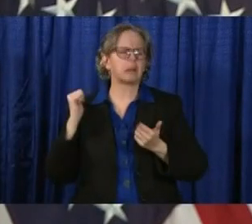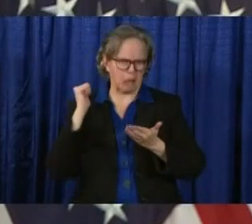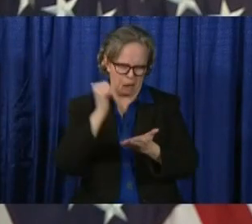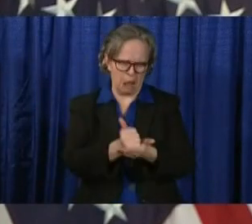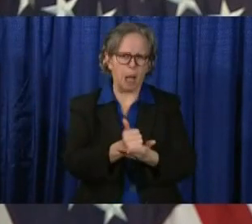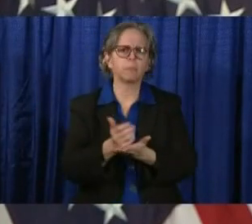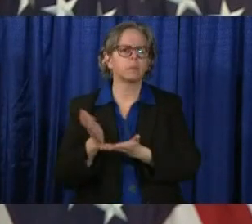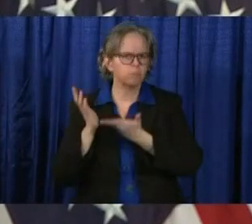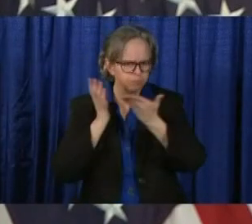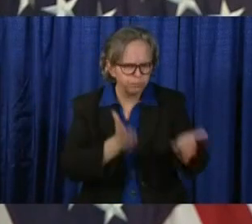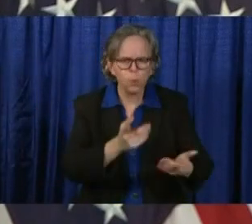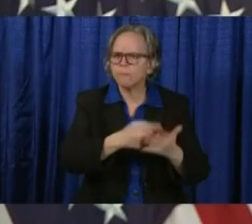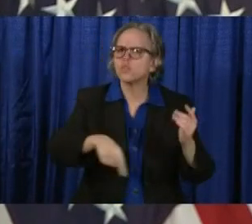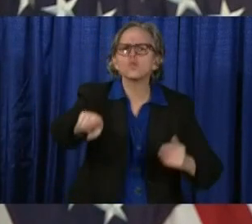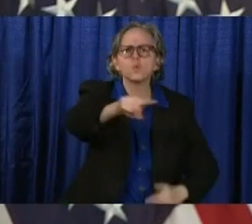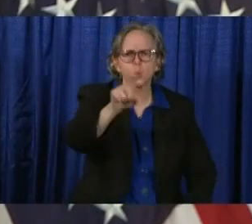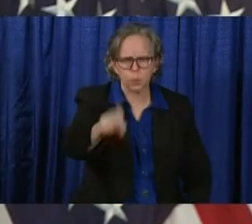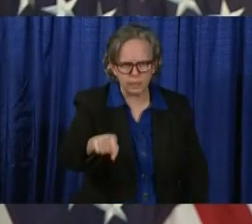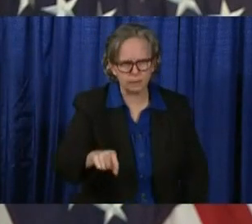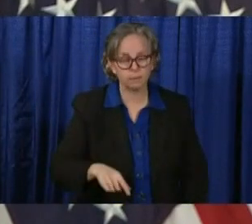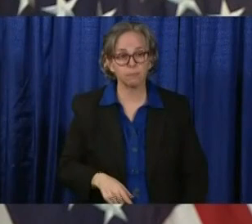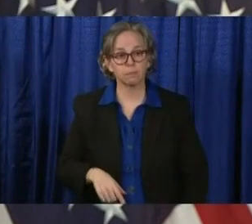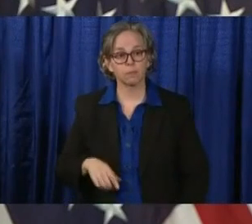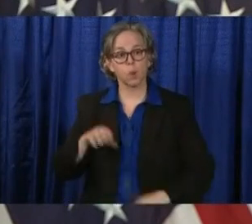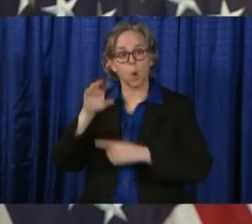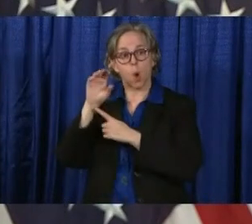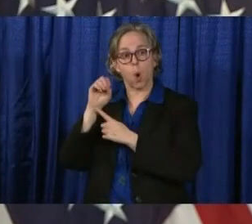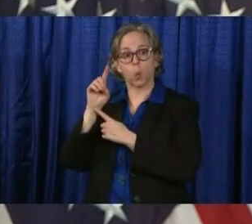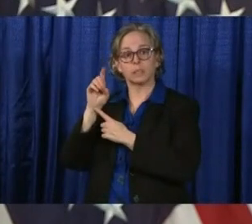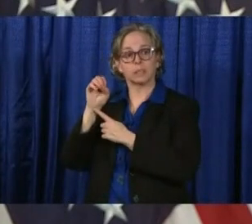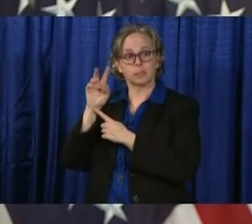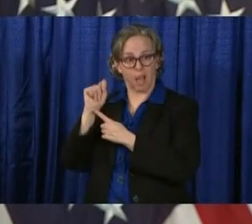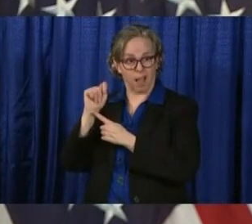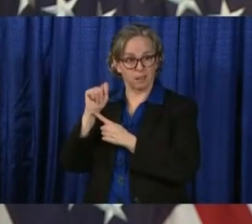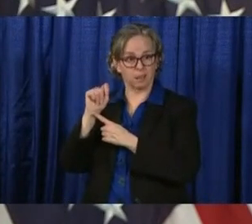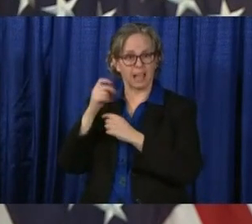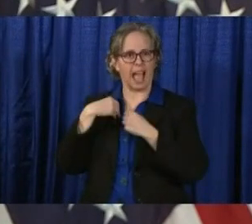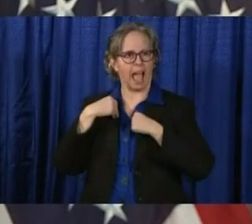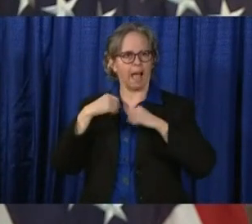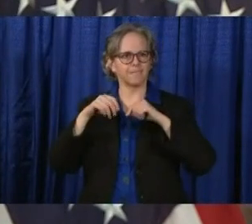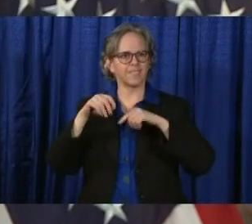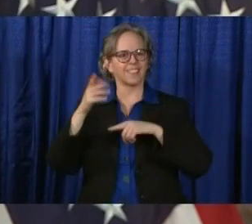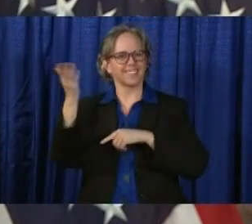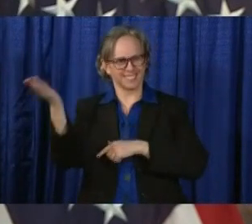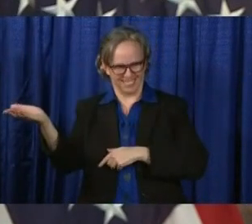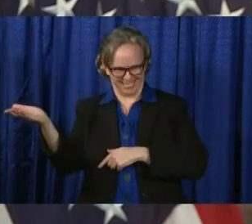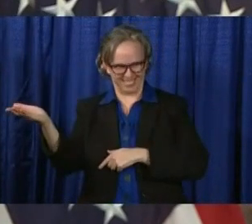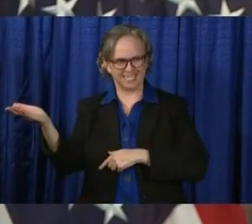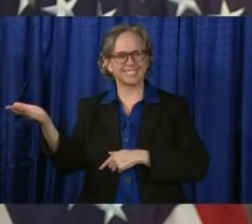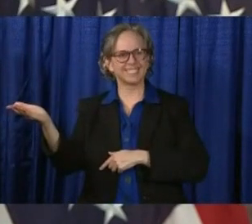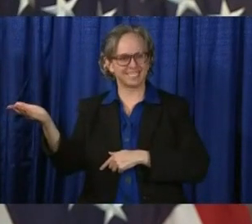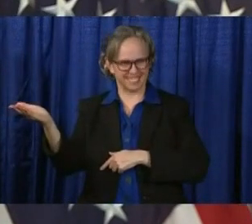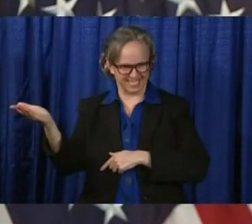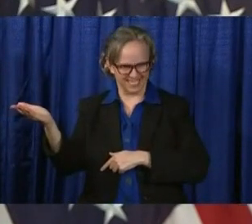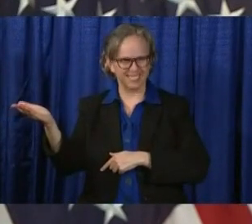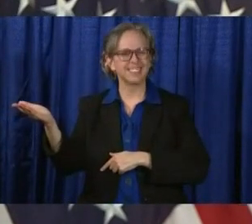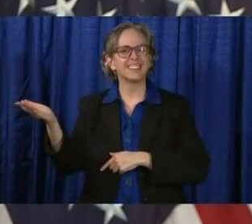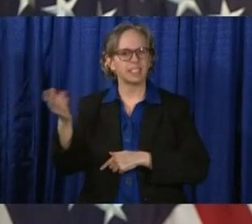ODOT has put messages up on our digital message boards, on our borders to make sure travelers are aware of this requirement.